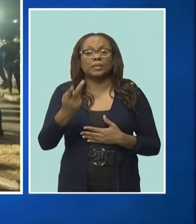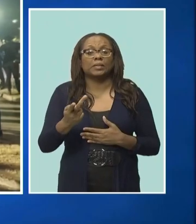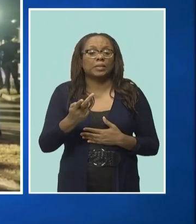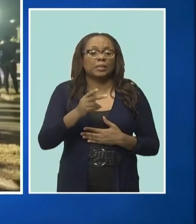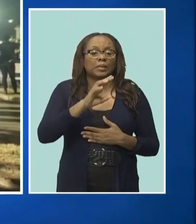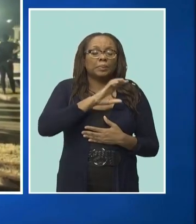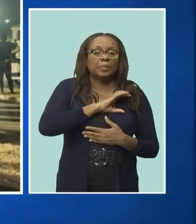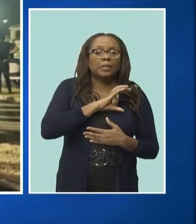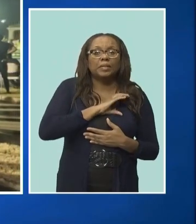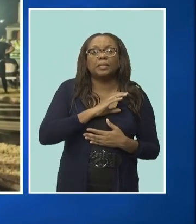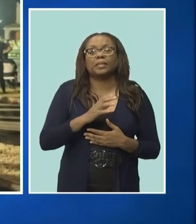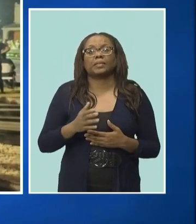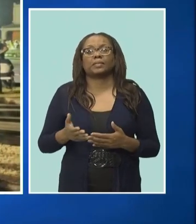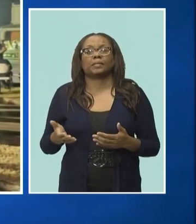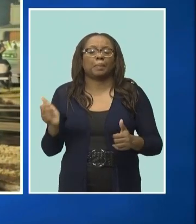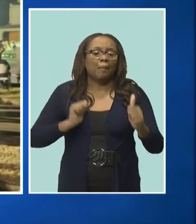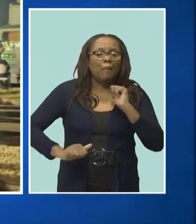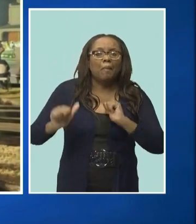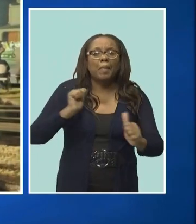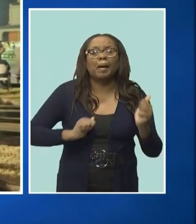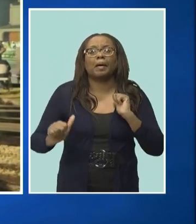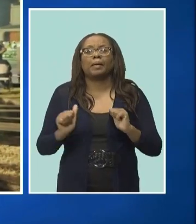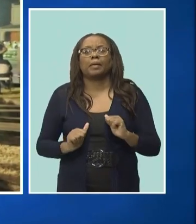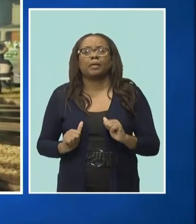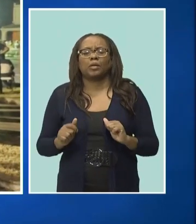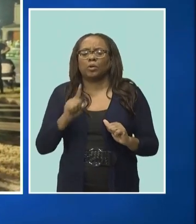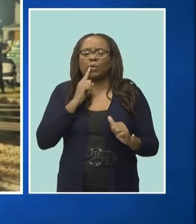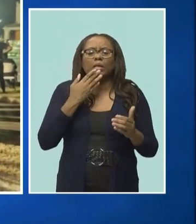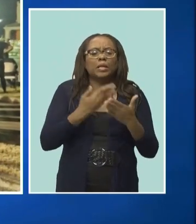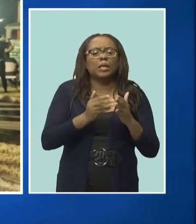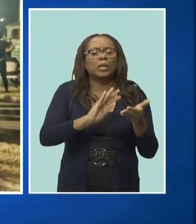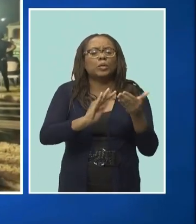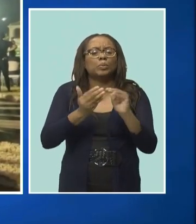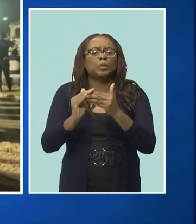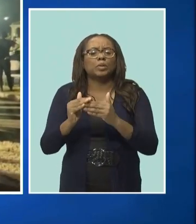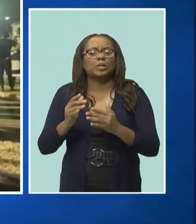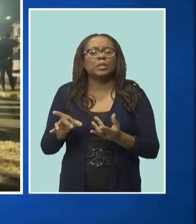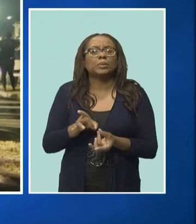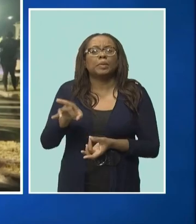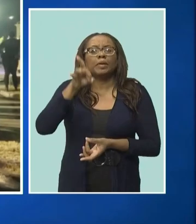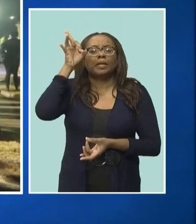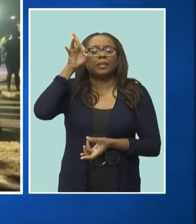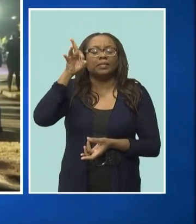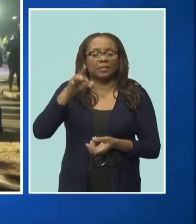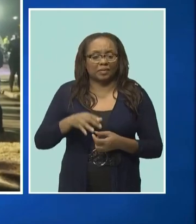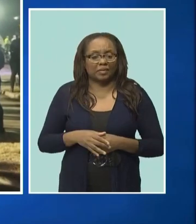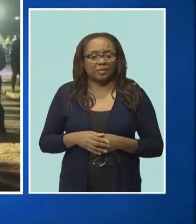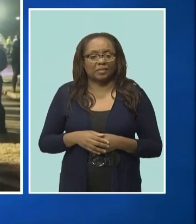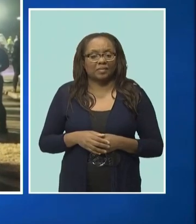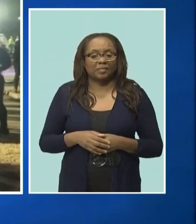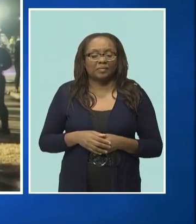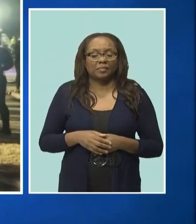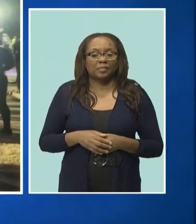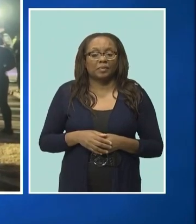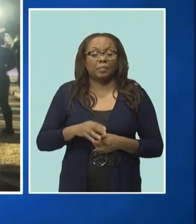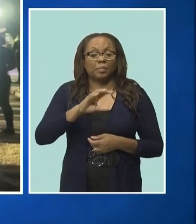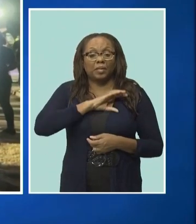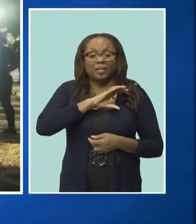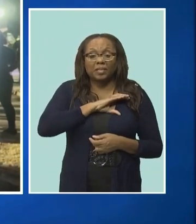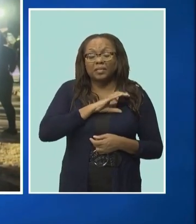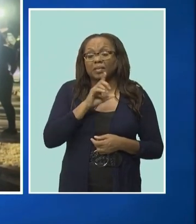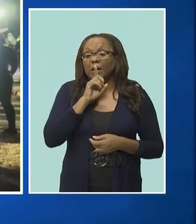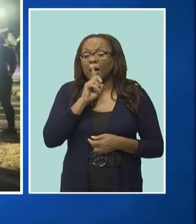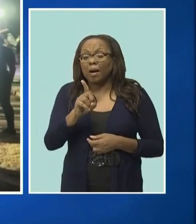Concerts, shows, you know, getting that community spirit going, because face it, policemen are community service workers as far as I'm